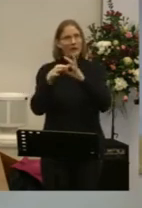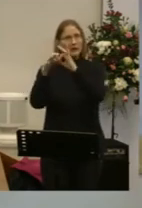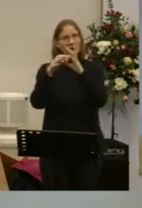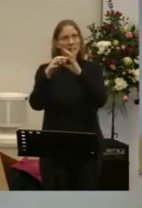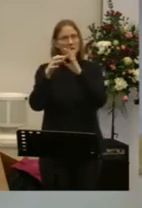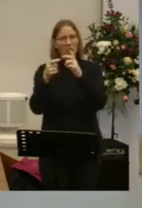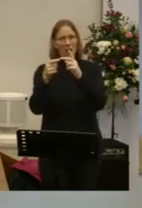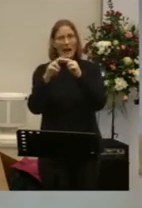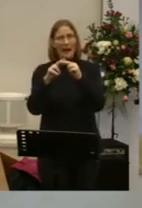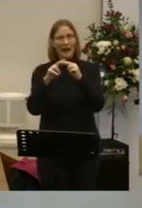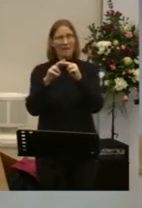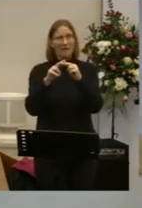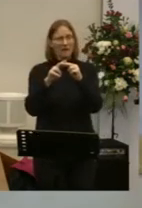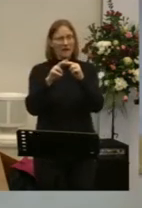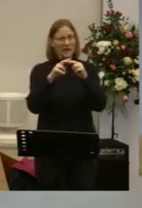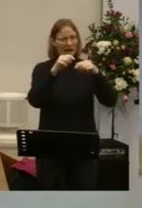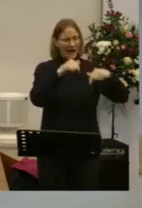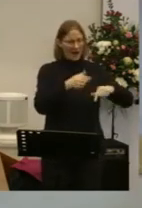aren't we just in heaven? Why are we here?